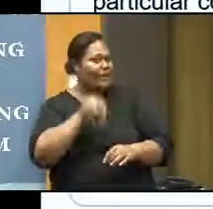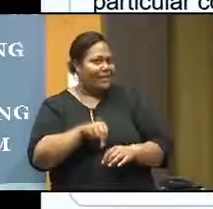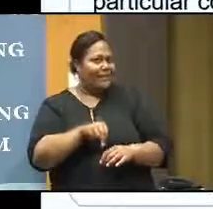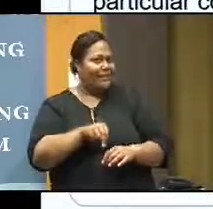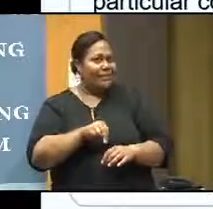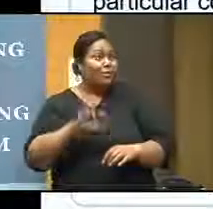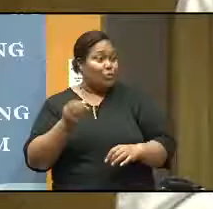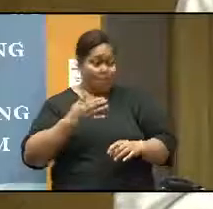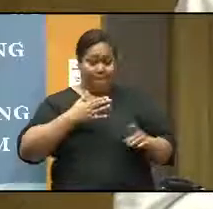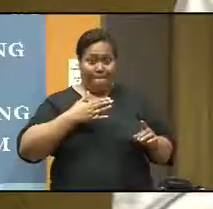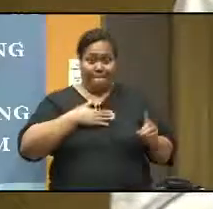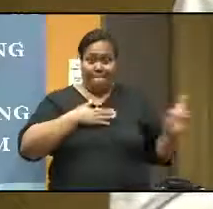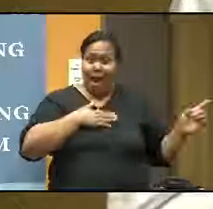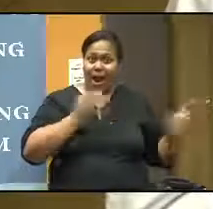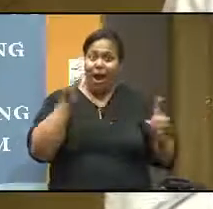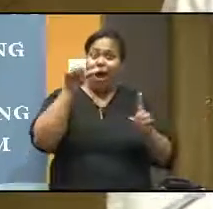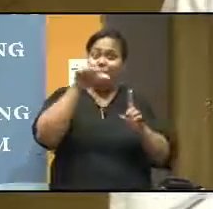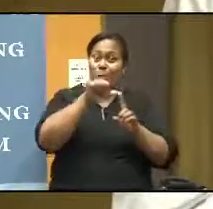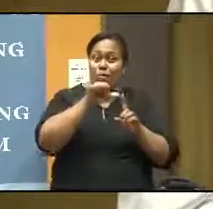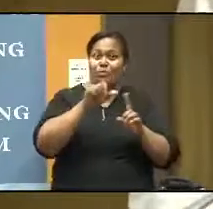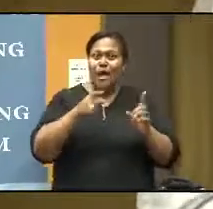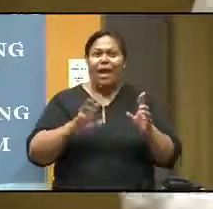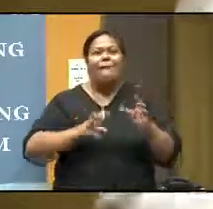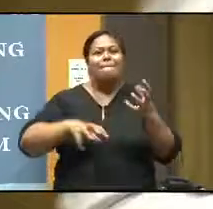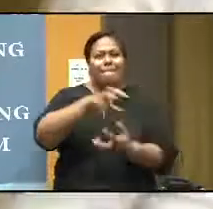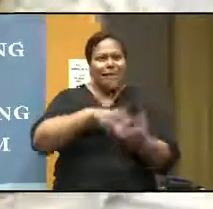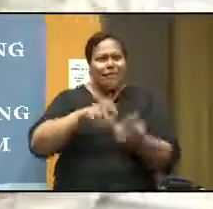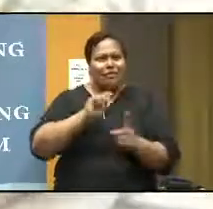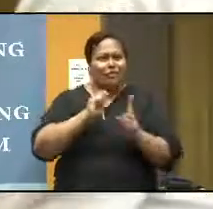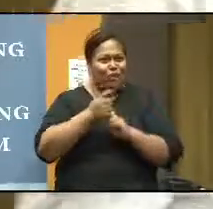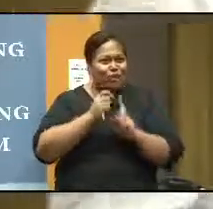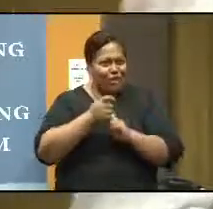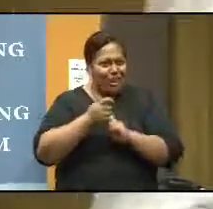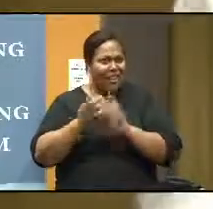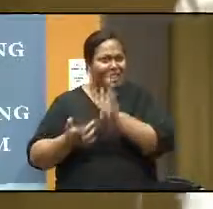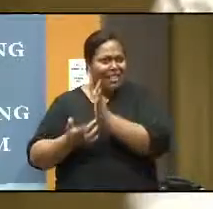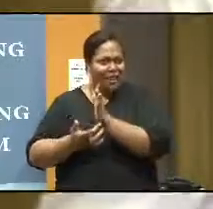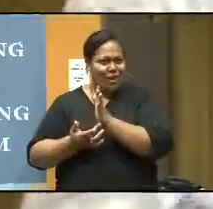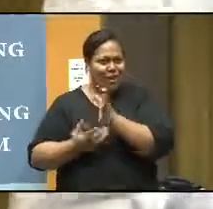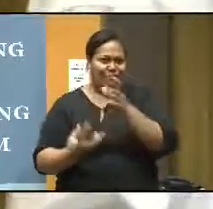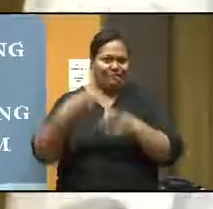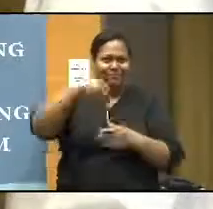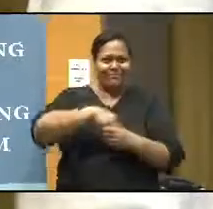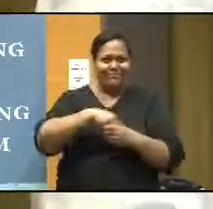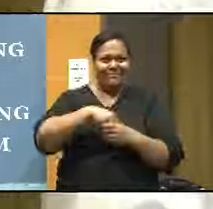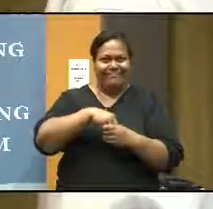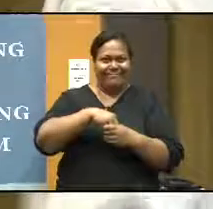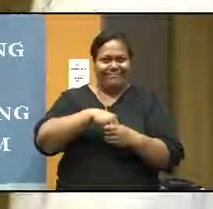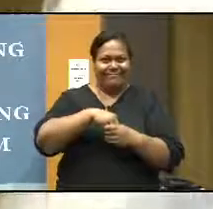approach, my approach is the mixed one here, the traditional as well as the technological enhance. And then these are my